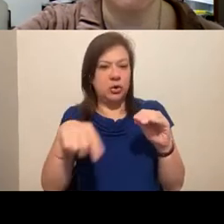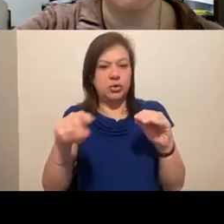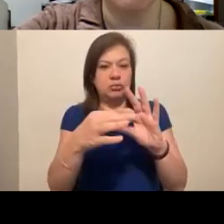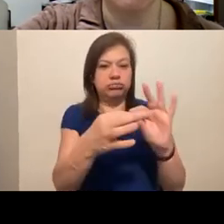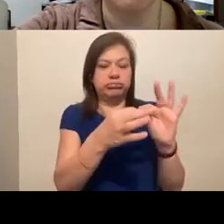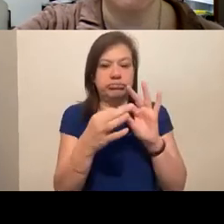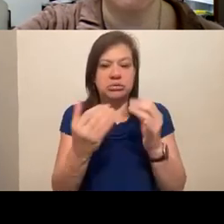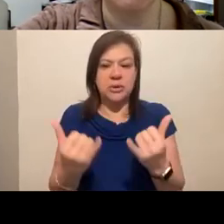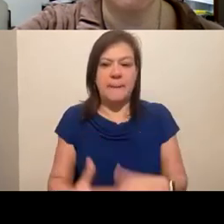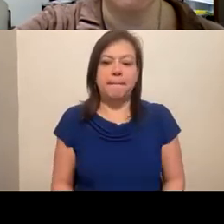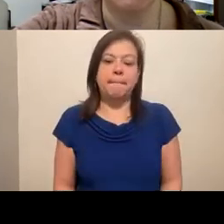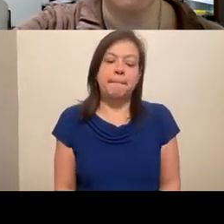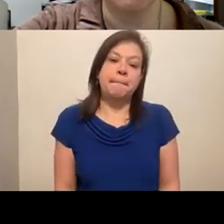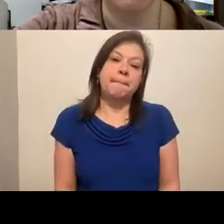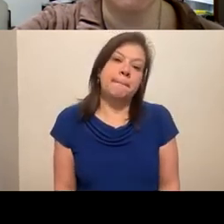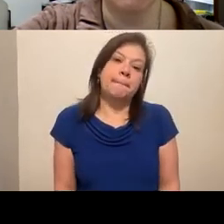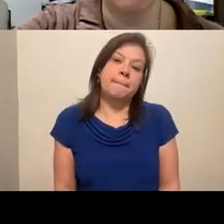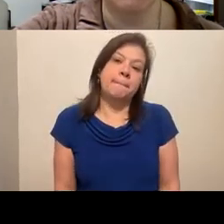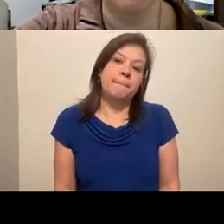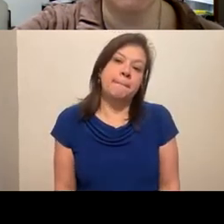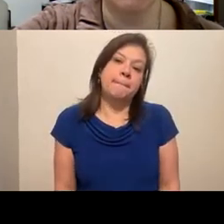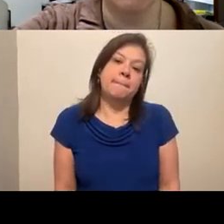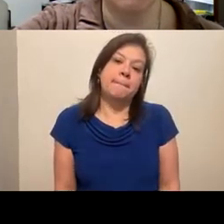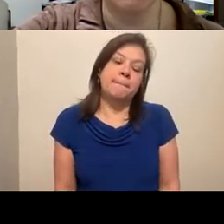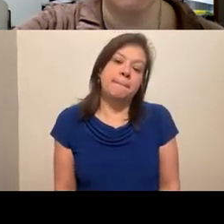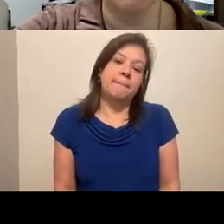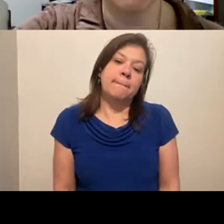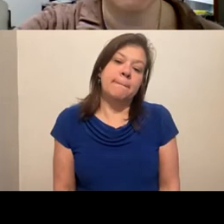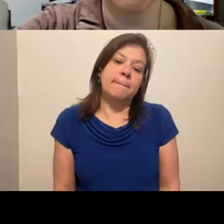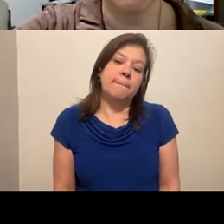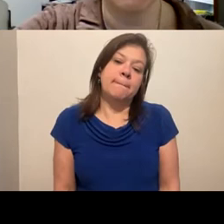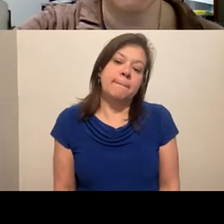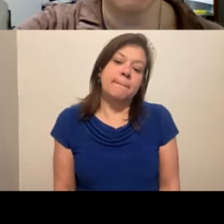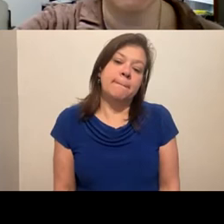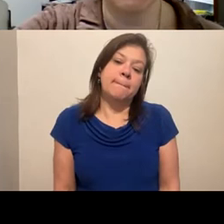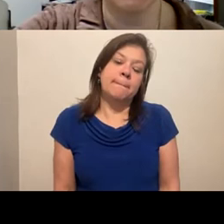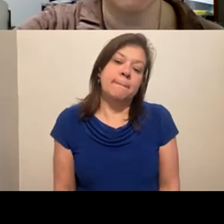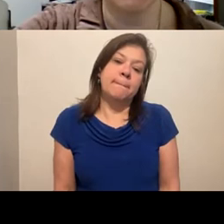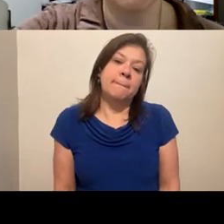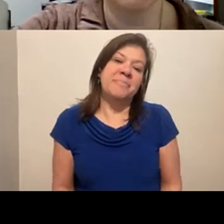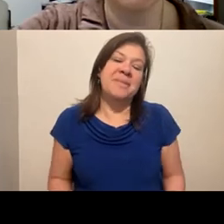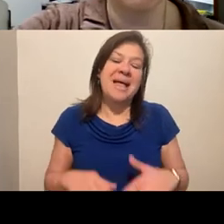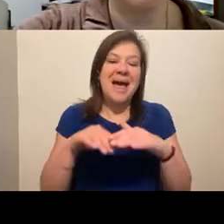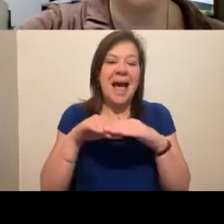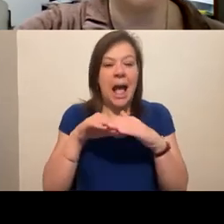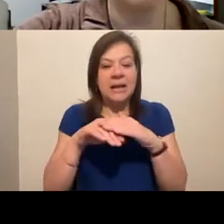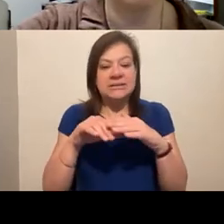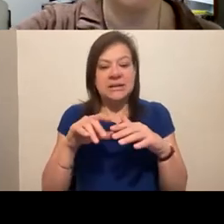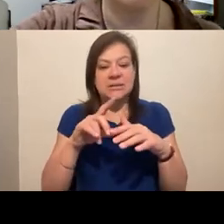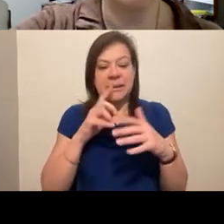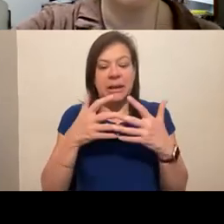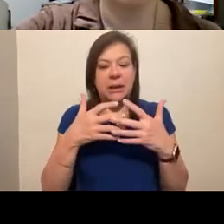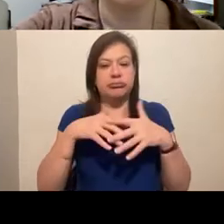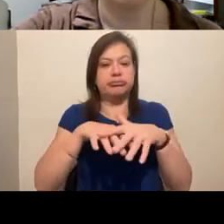about the access that kind of is just integrated into the process